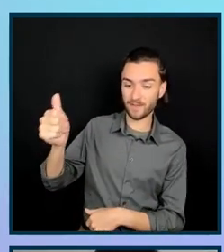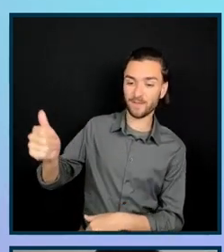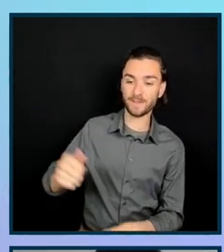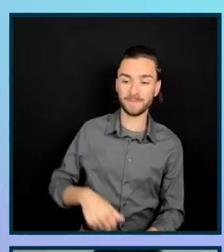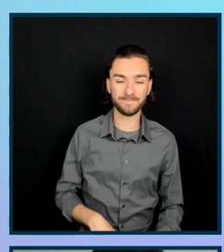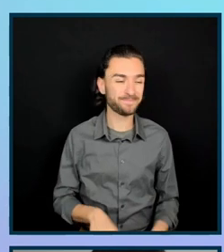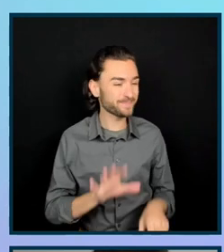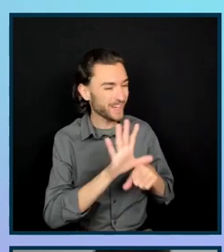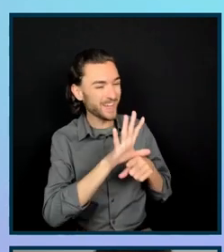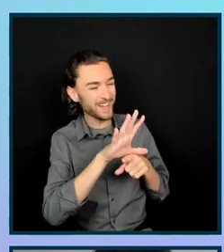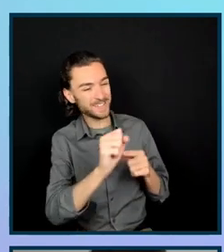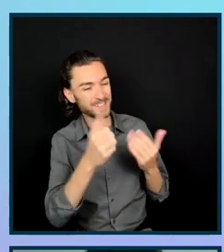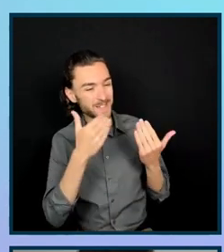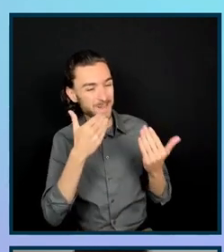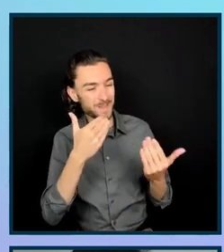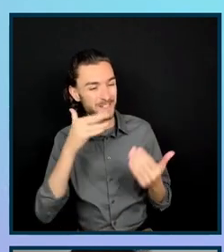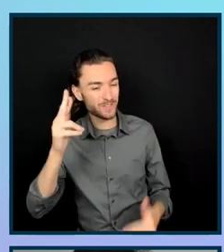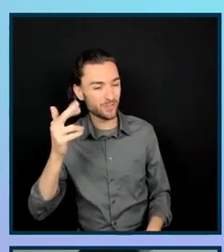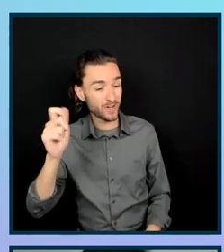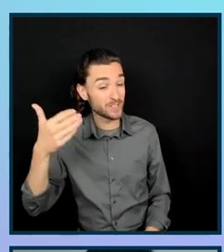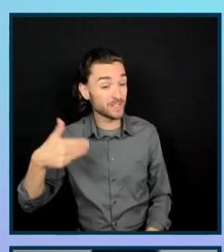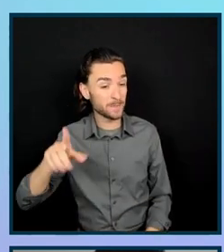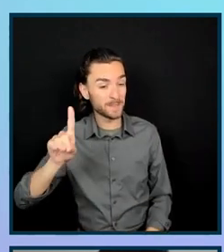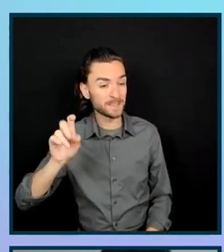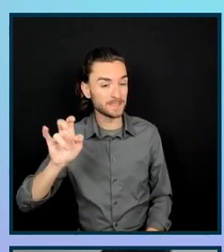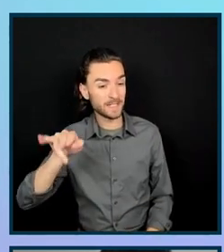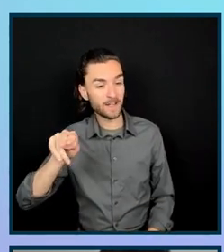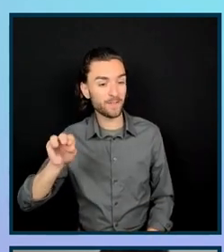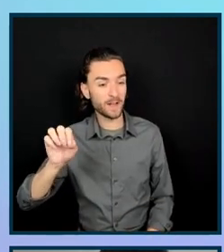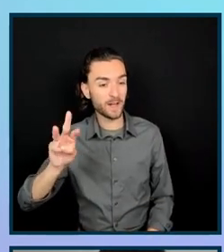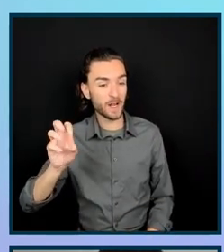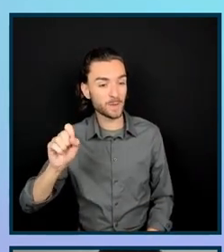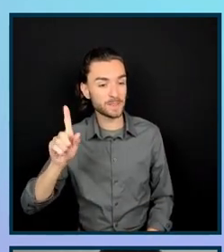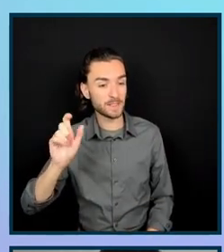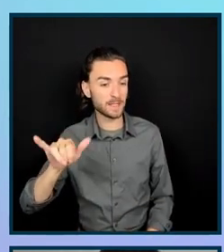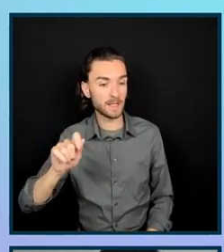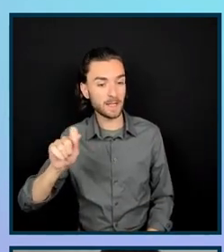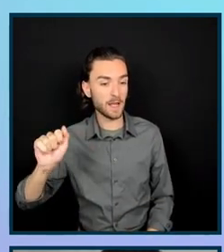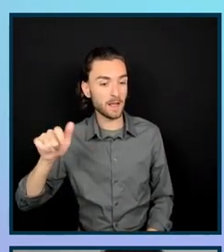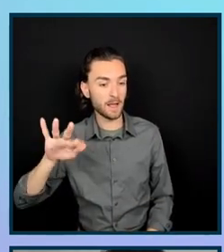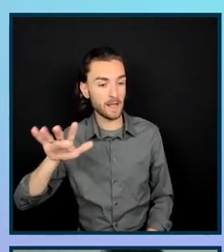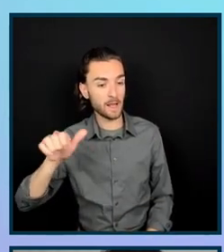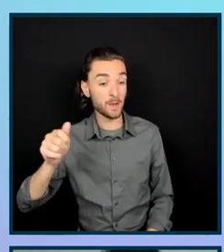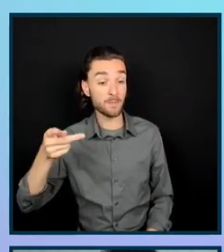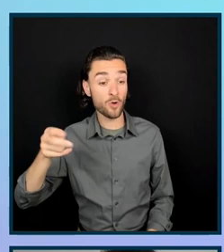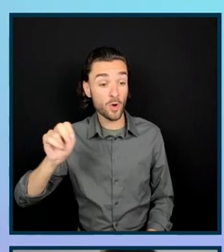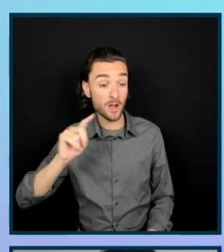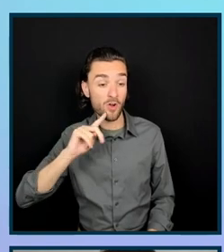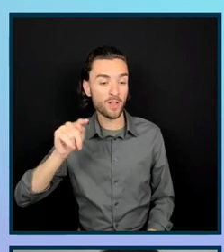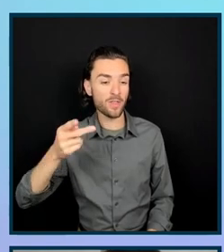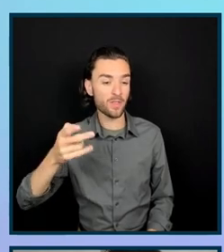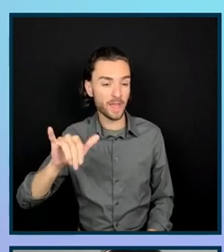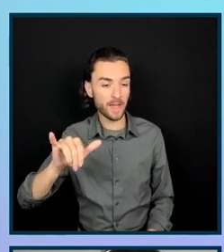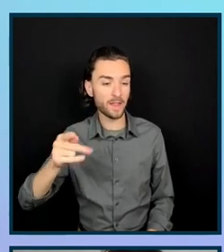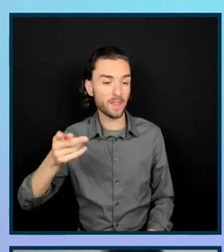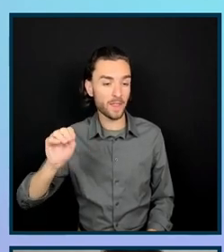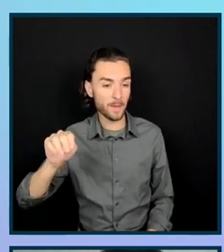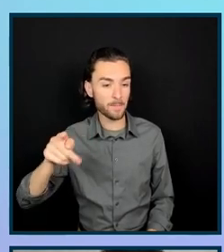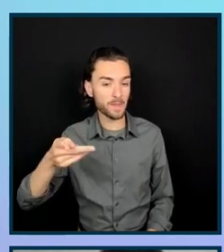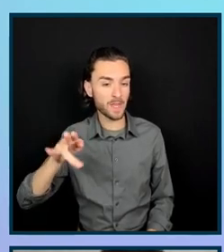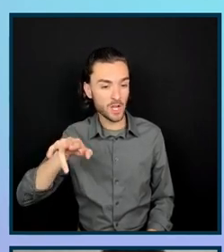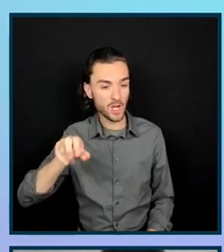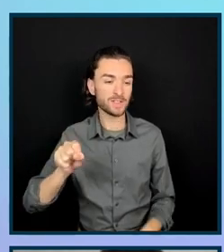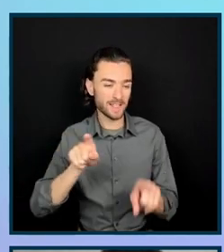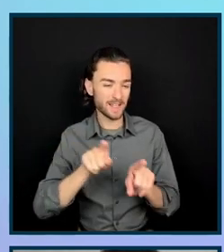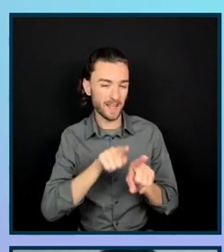Awesome. Thanks, Rachel. My name is Devon Owsley-Aquila. My pronouns are they, them, and theirs. And I am, like